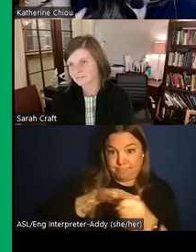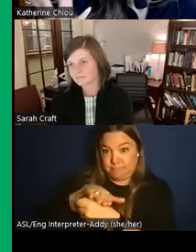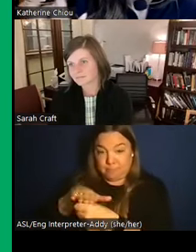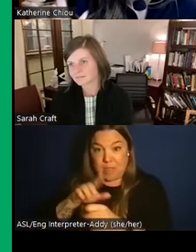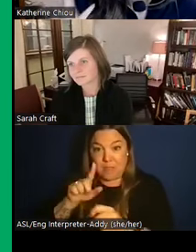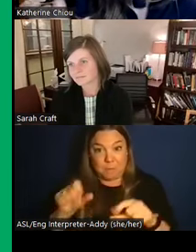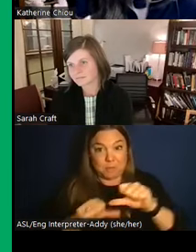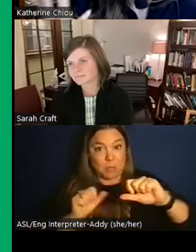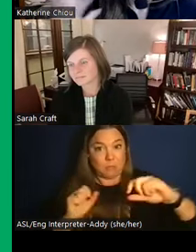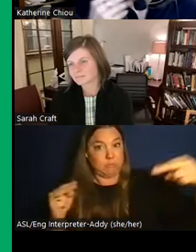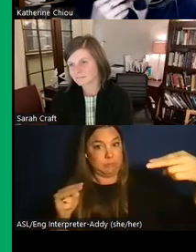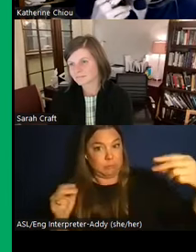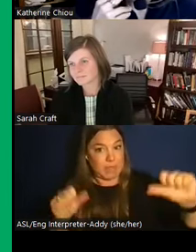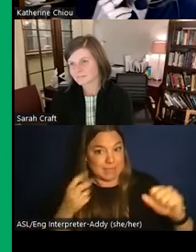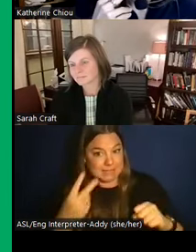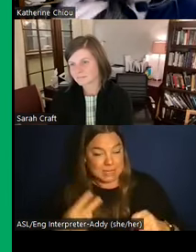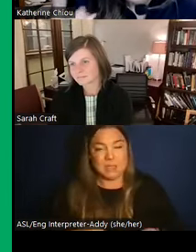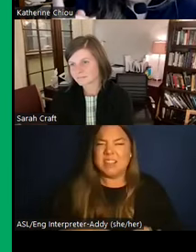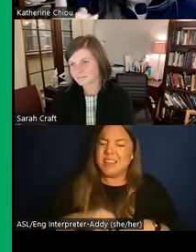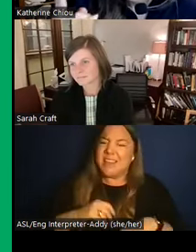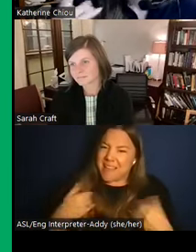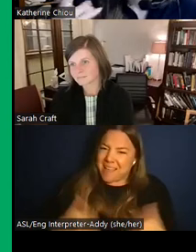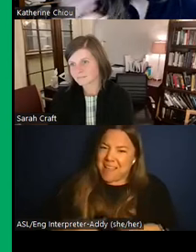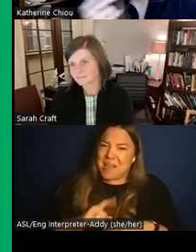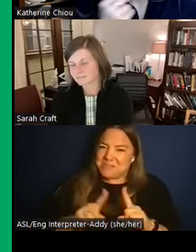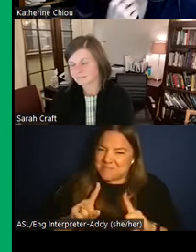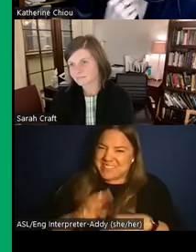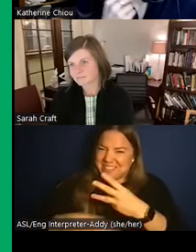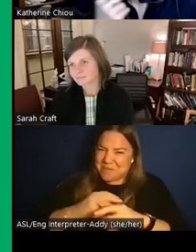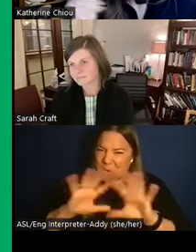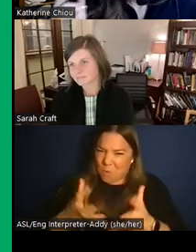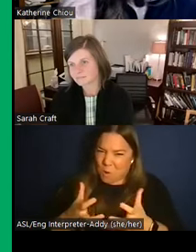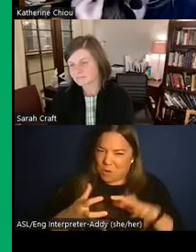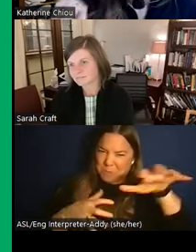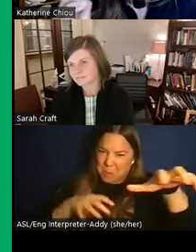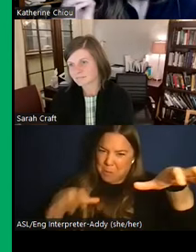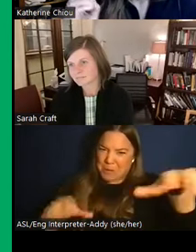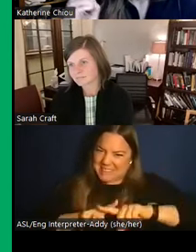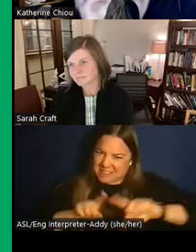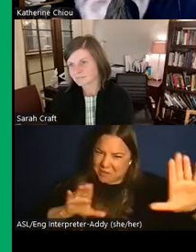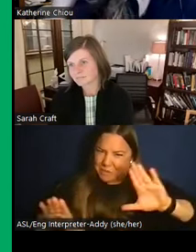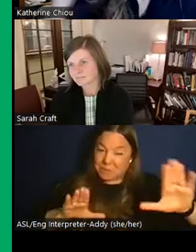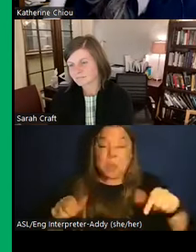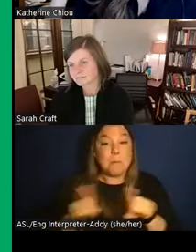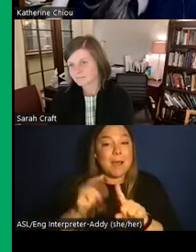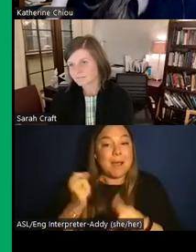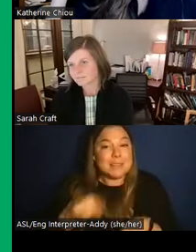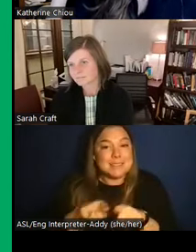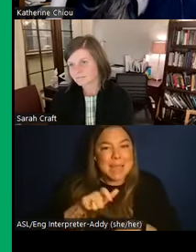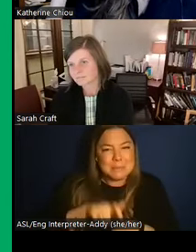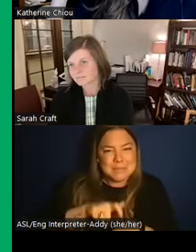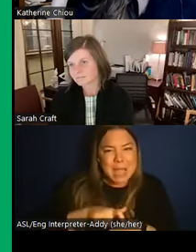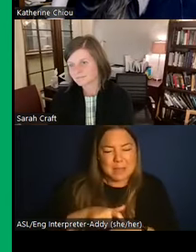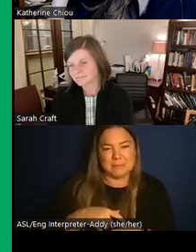being so different, right? Two such different worlds. Right next to each other around the same time, around a time that's significant, because we know it's kind of like towards the